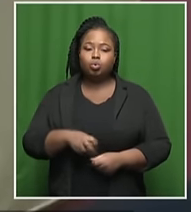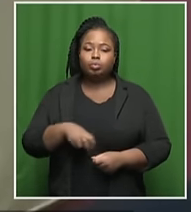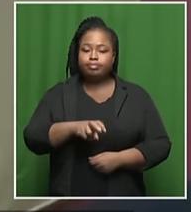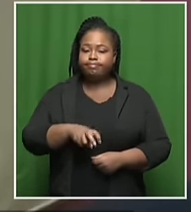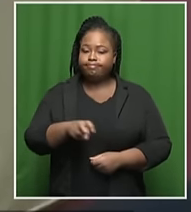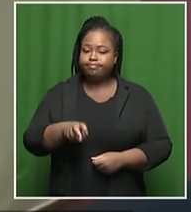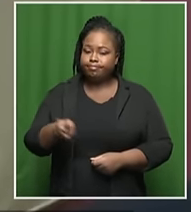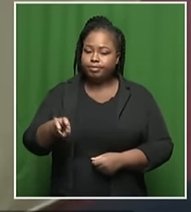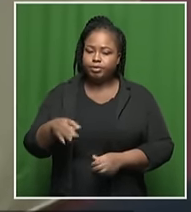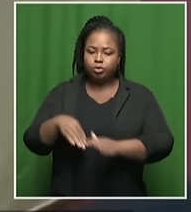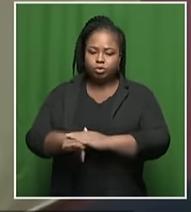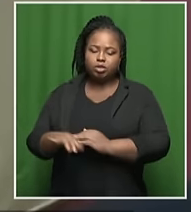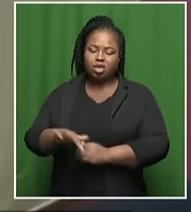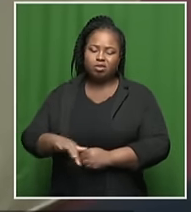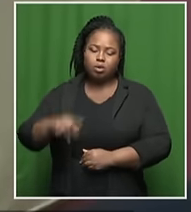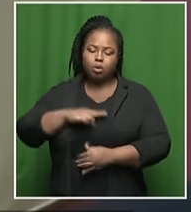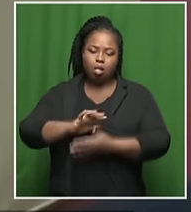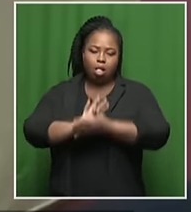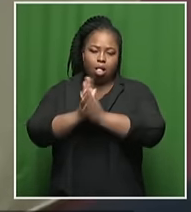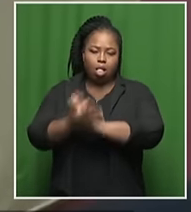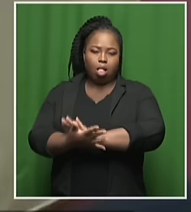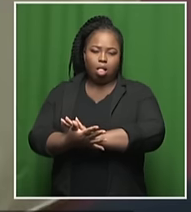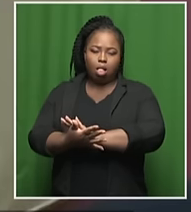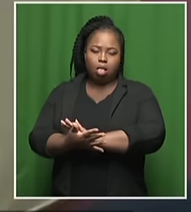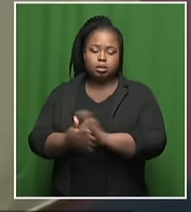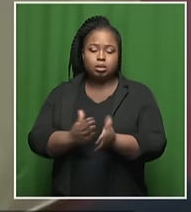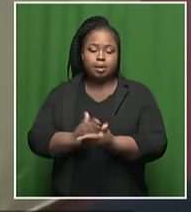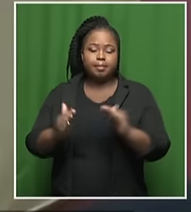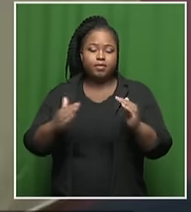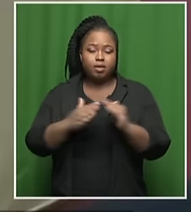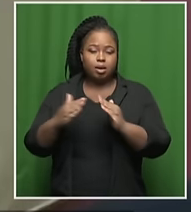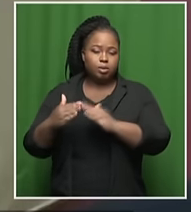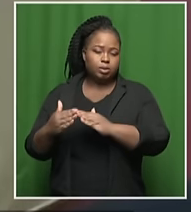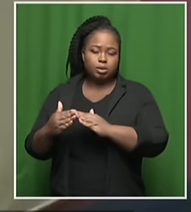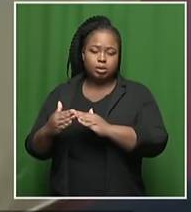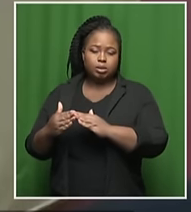with the kind of damage to some of the schools.